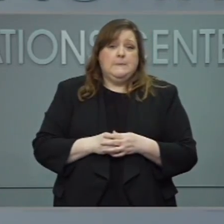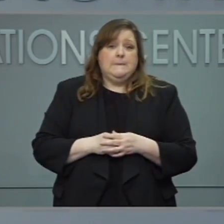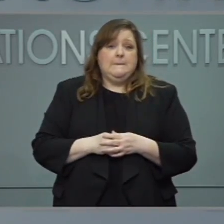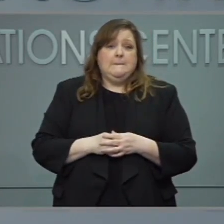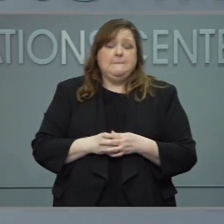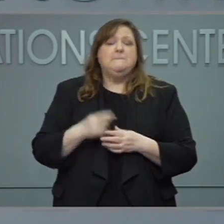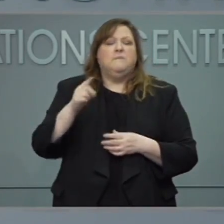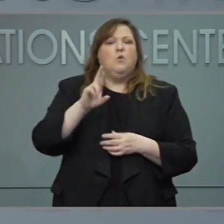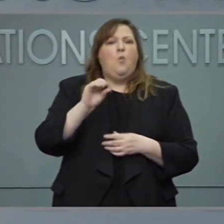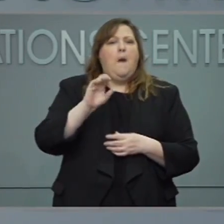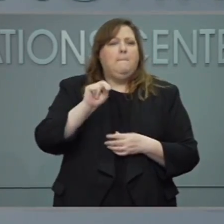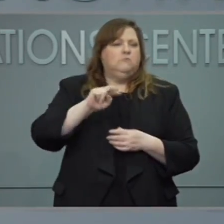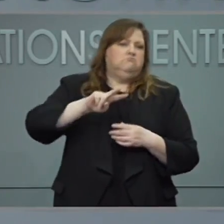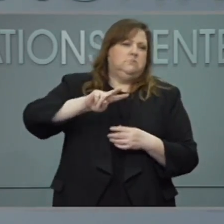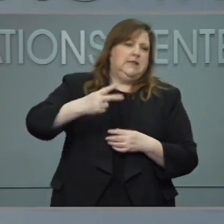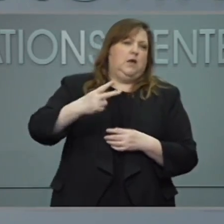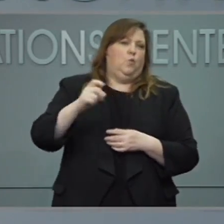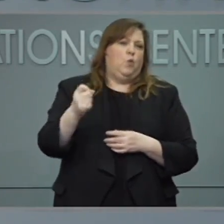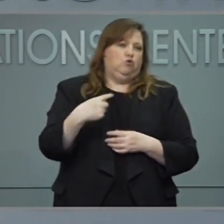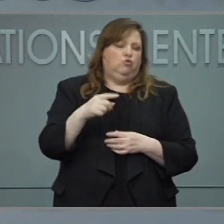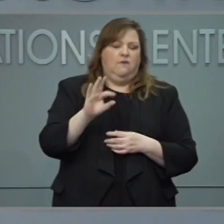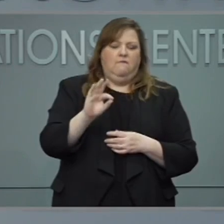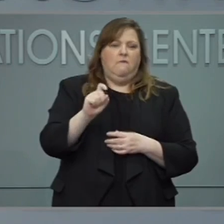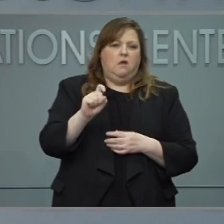Follow up Robin Candidate Fox 46.